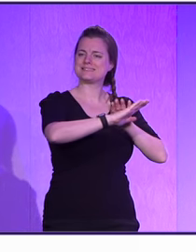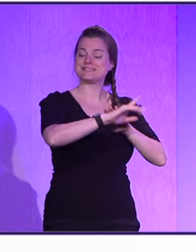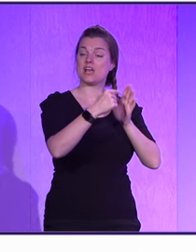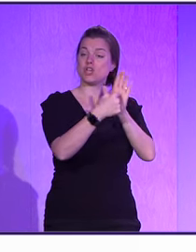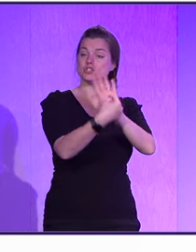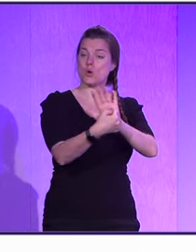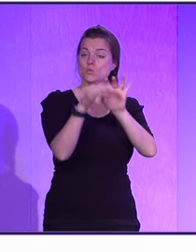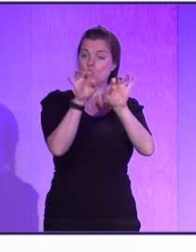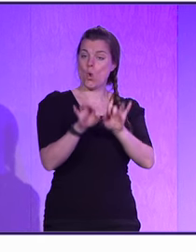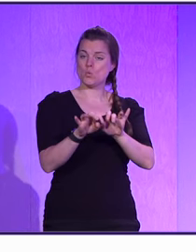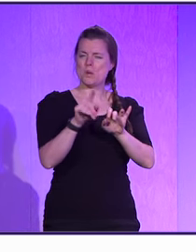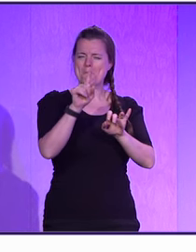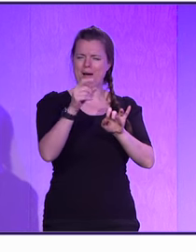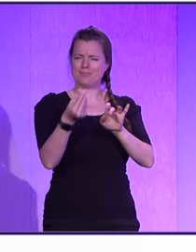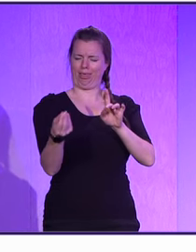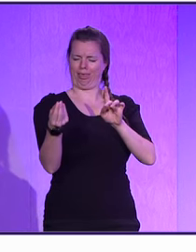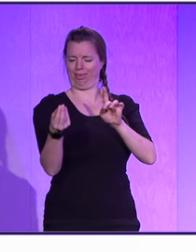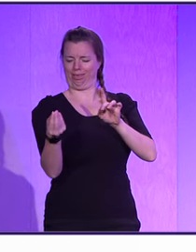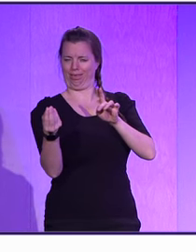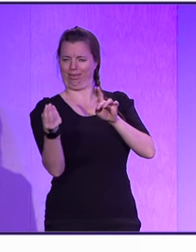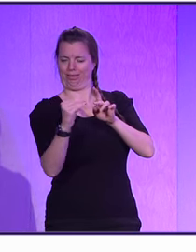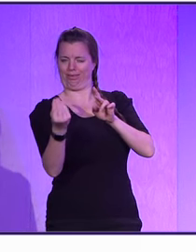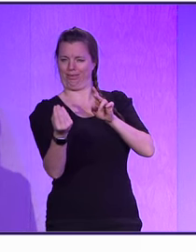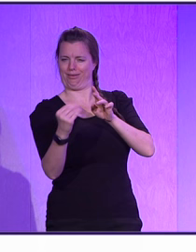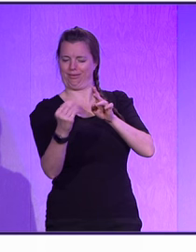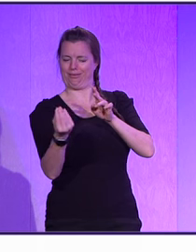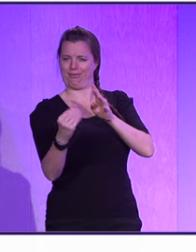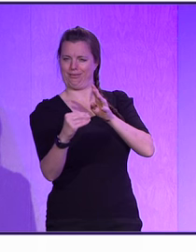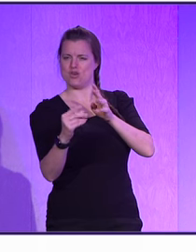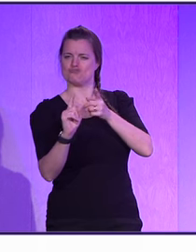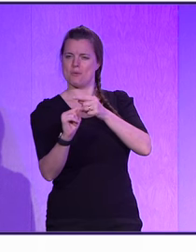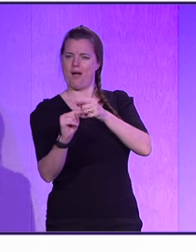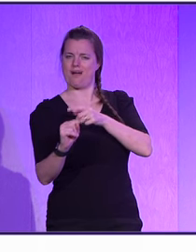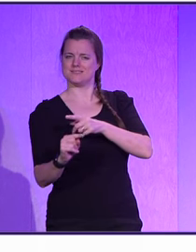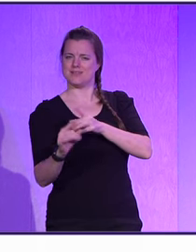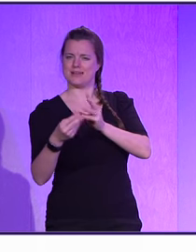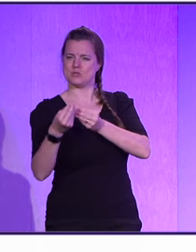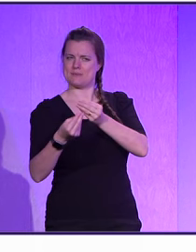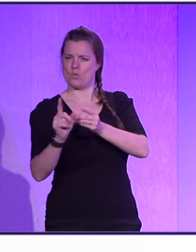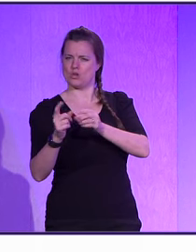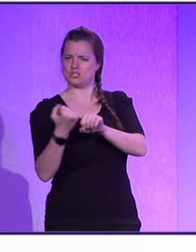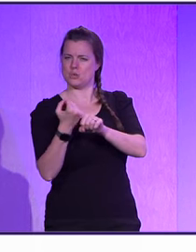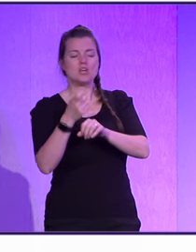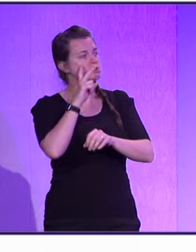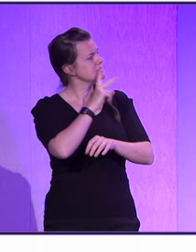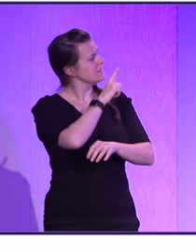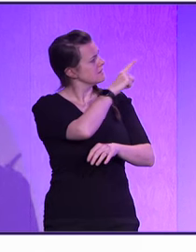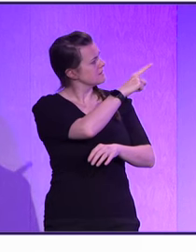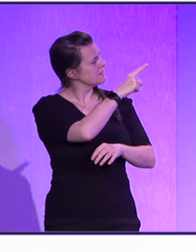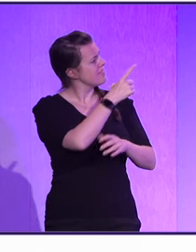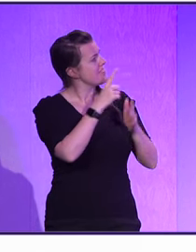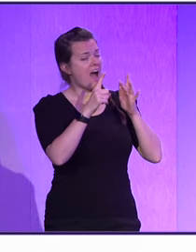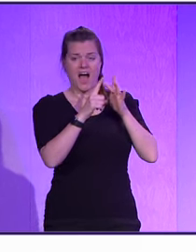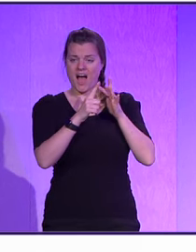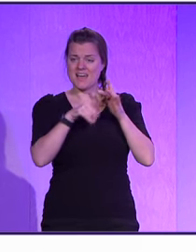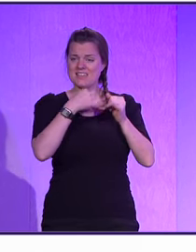the code, but it kind of pseudo-injected the remarks of what he was doing. So, see, it removed